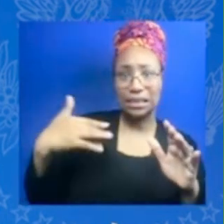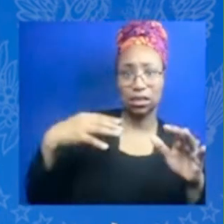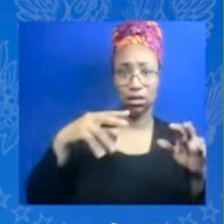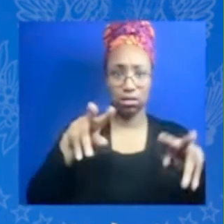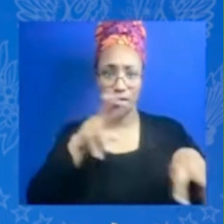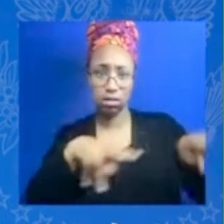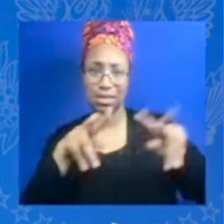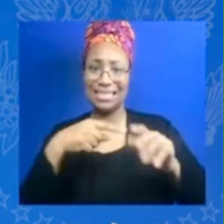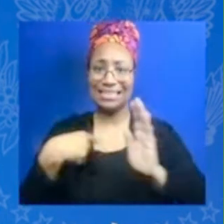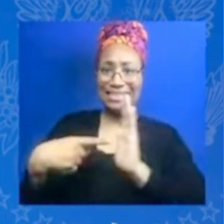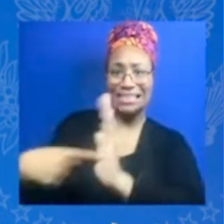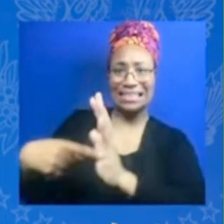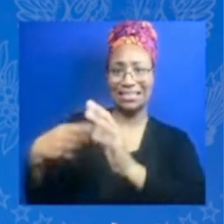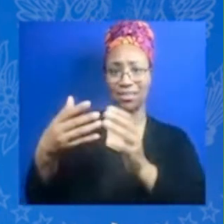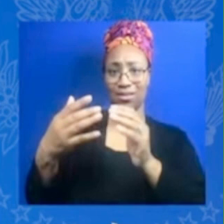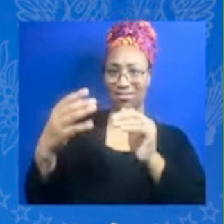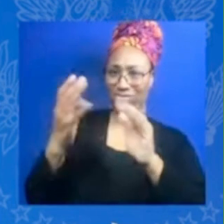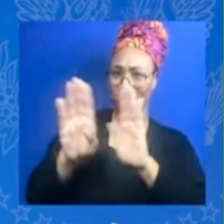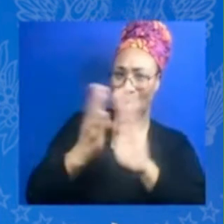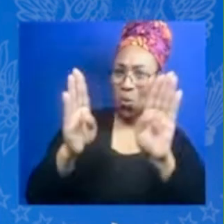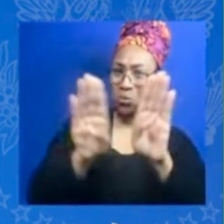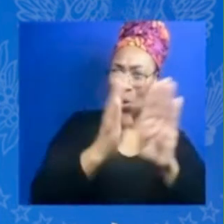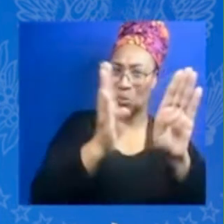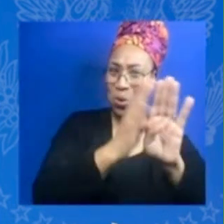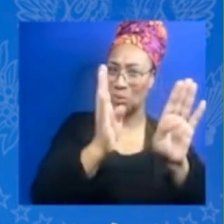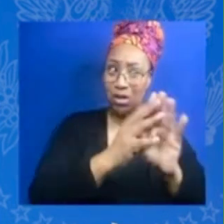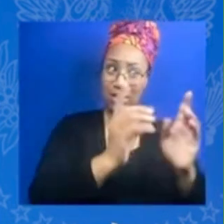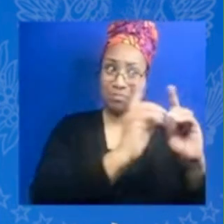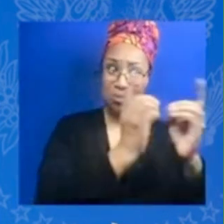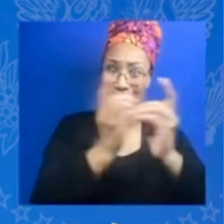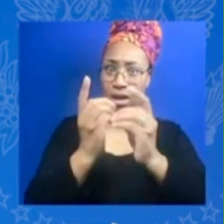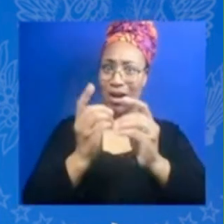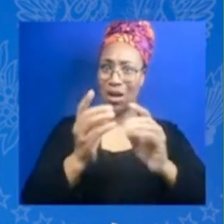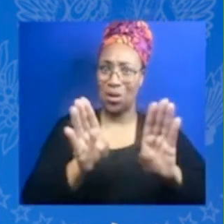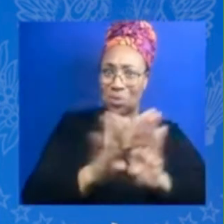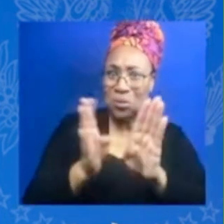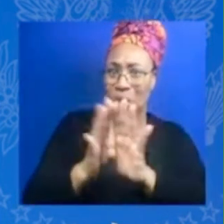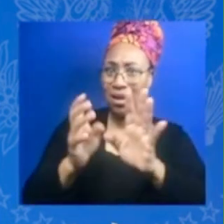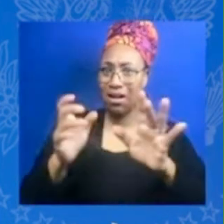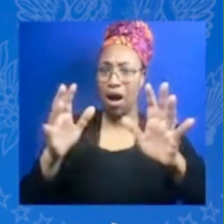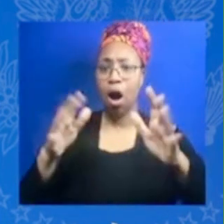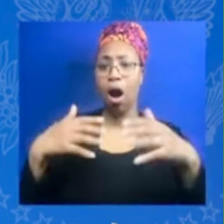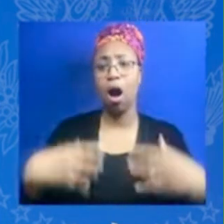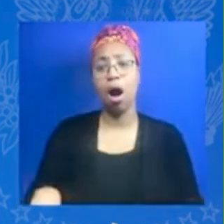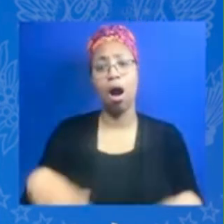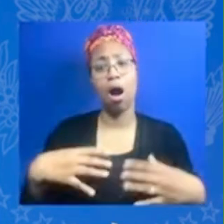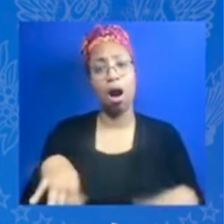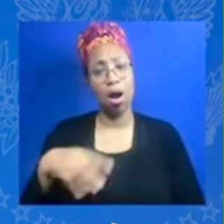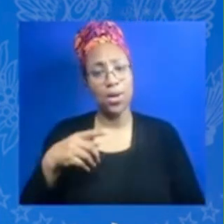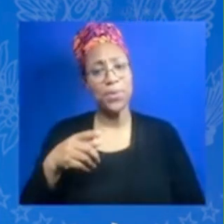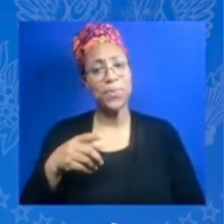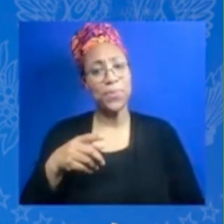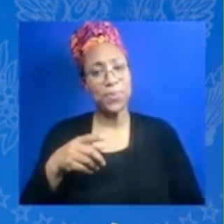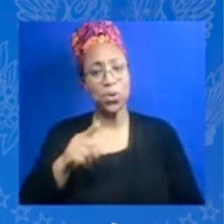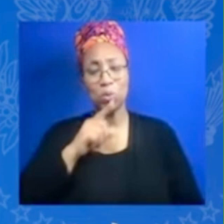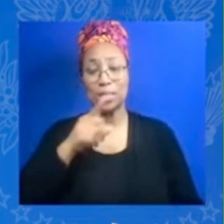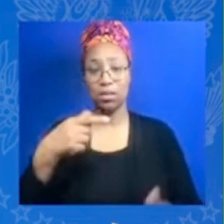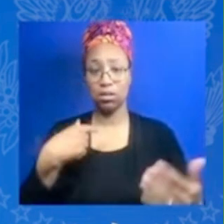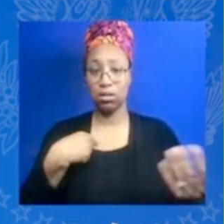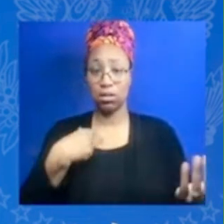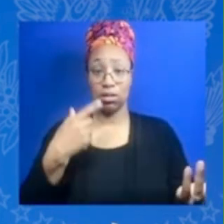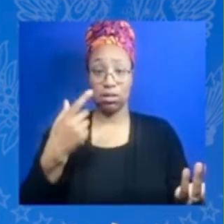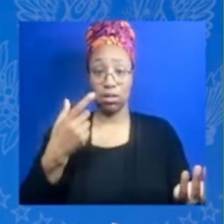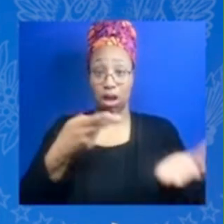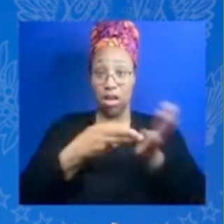particularly women in this country you know we don't we don't know what we don't know and so I started my business in such a